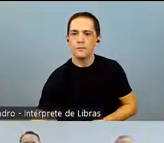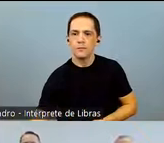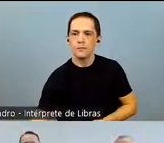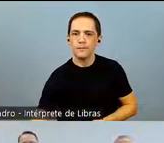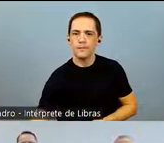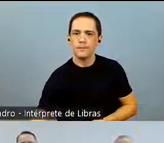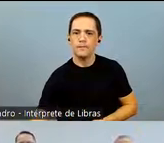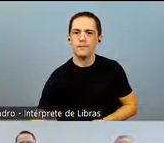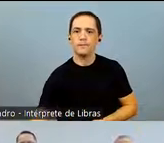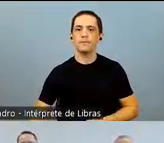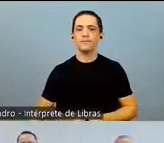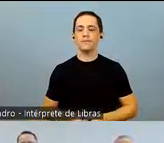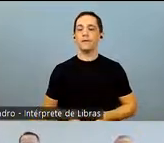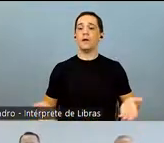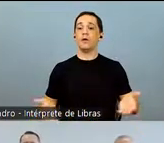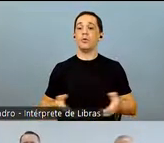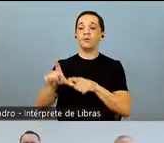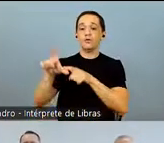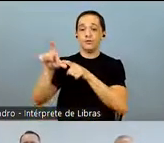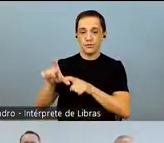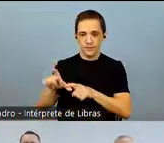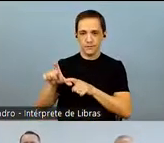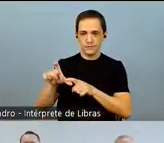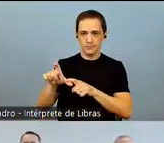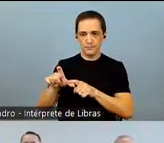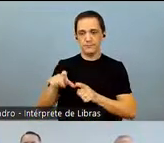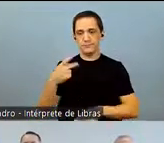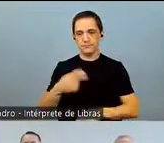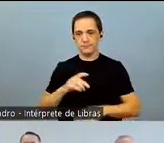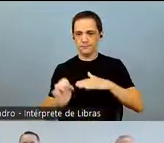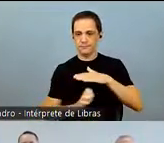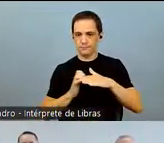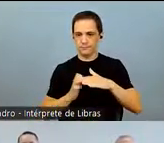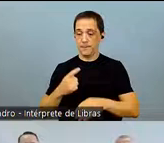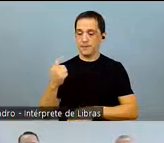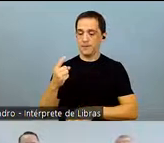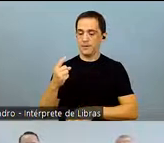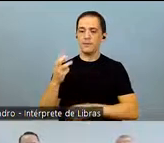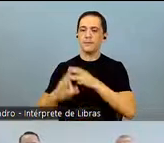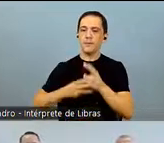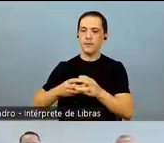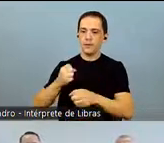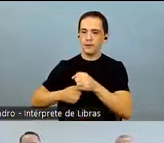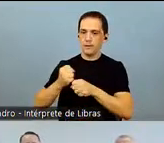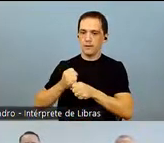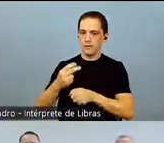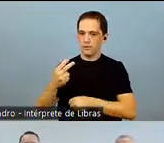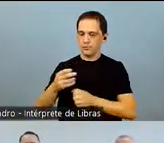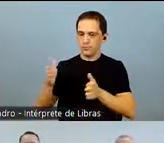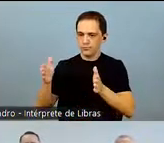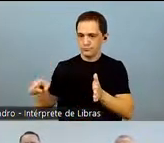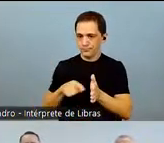shipped. Now we can advance to slide 11, where we will present the net debt.